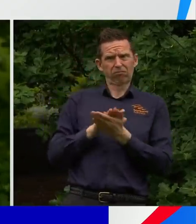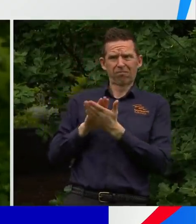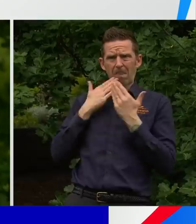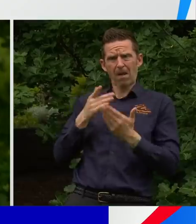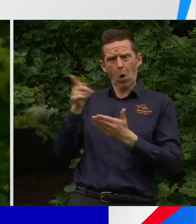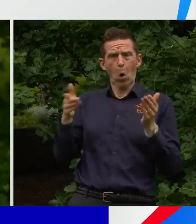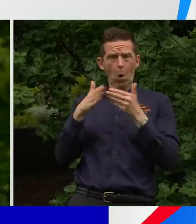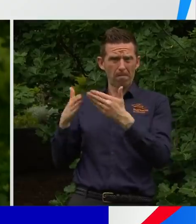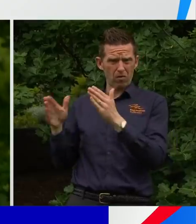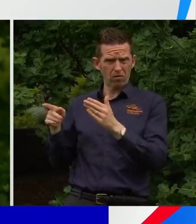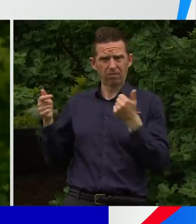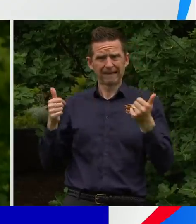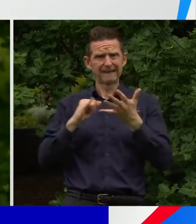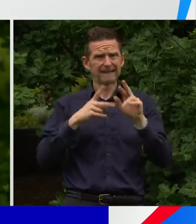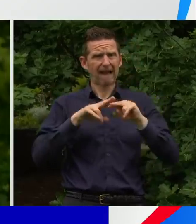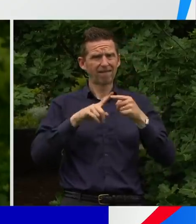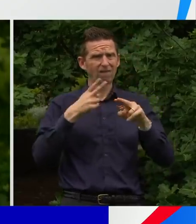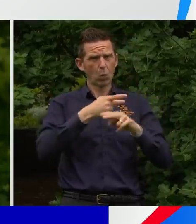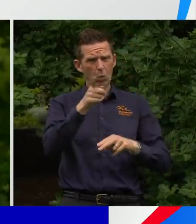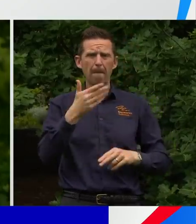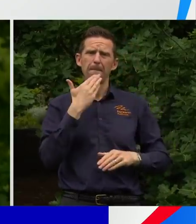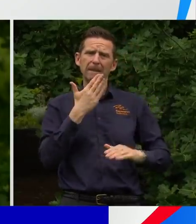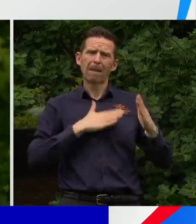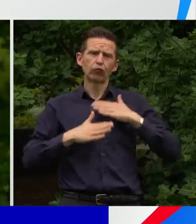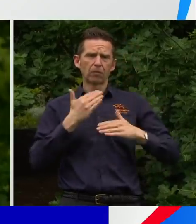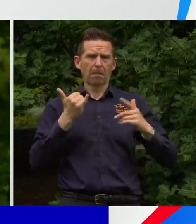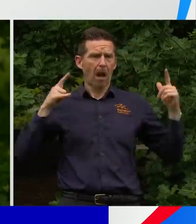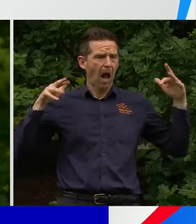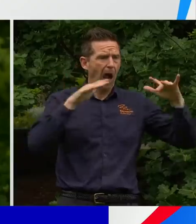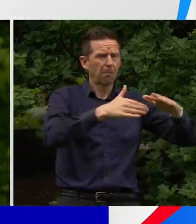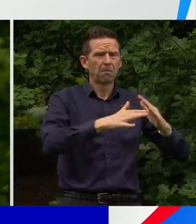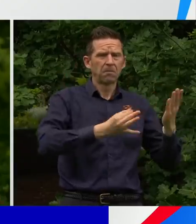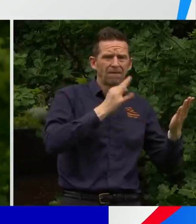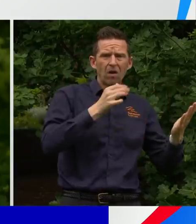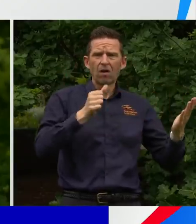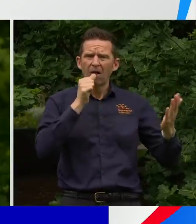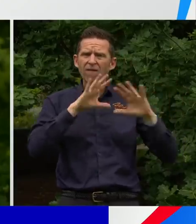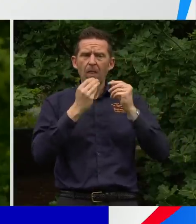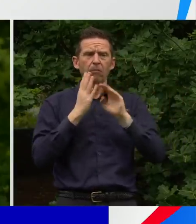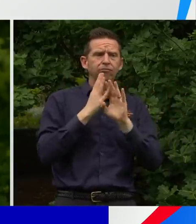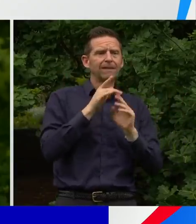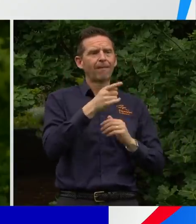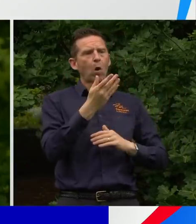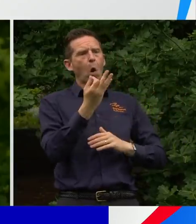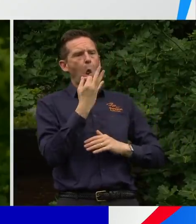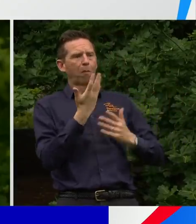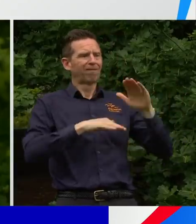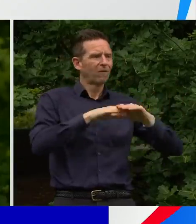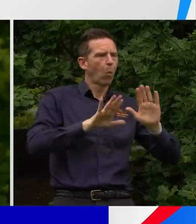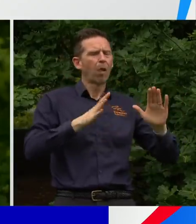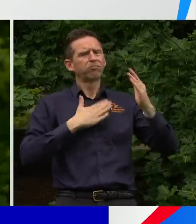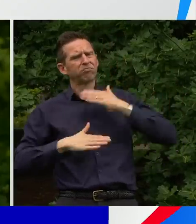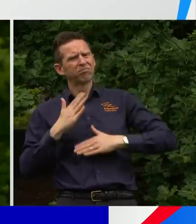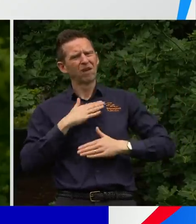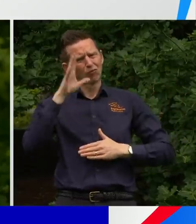running safe venues. And we all just need to be patient and make sure that we acknowledge that they're doing some things for the very first time. The